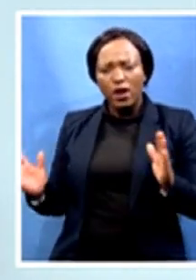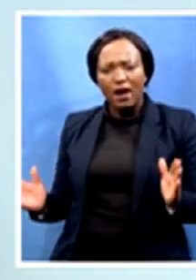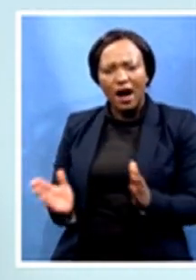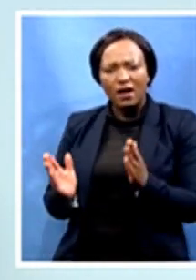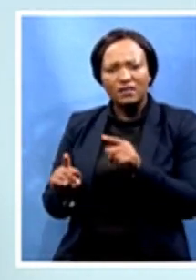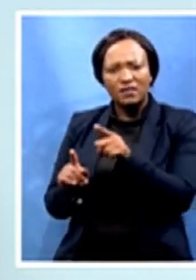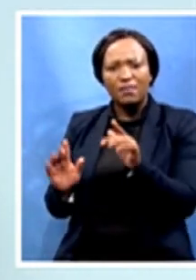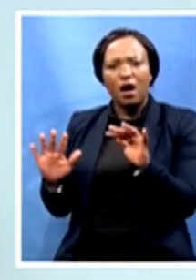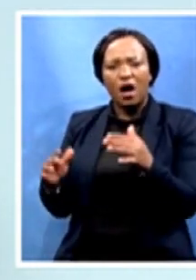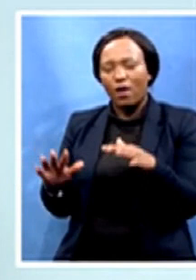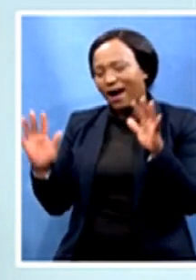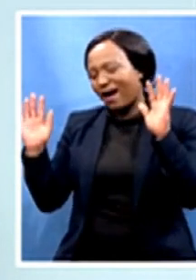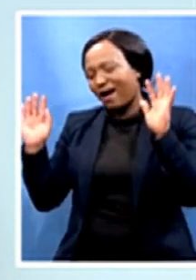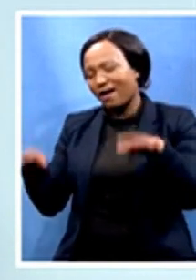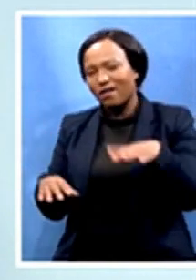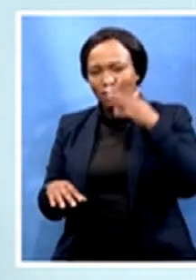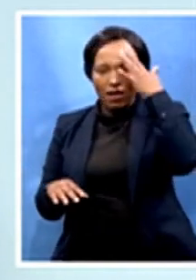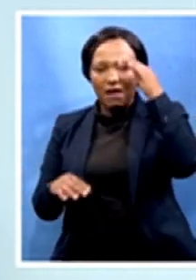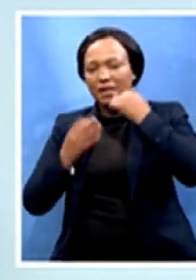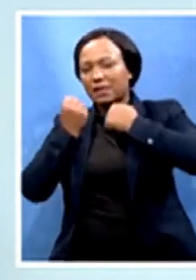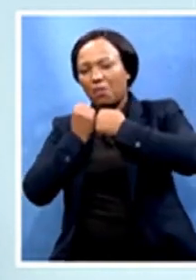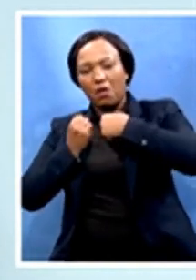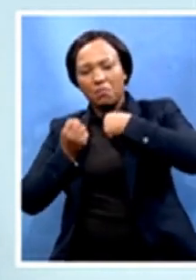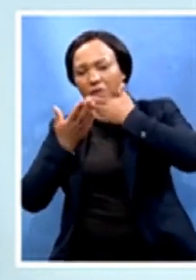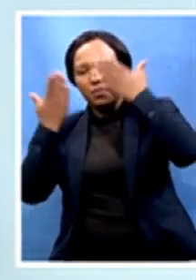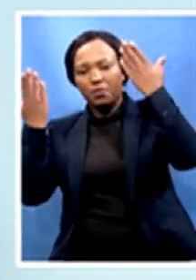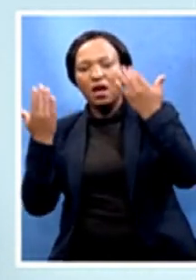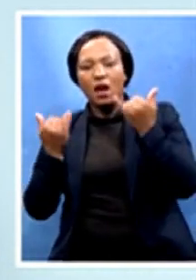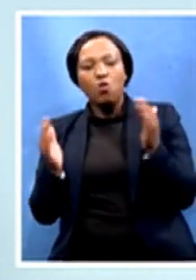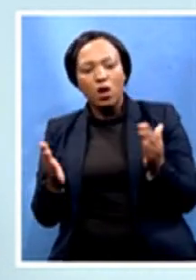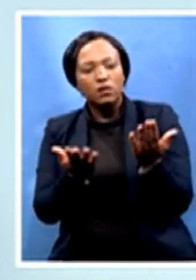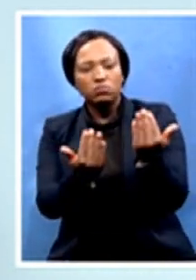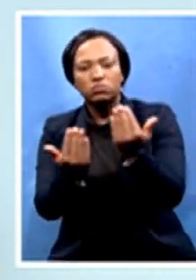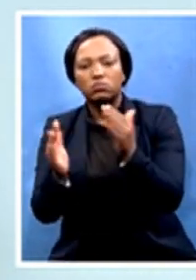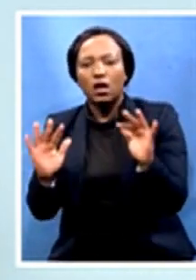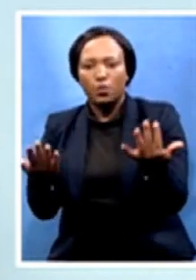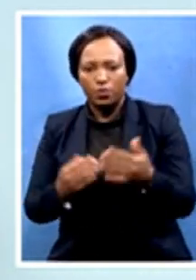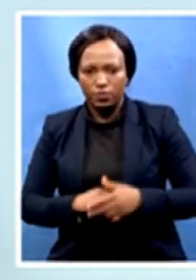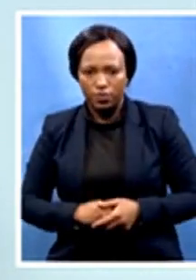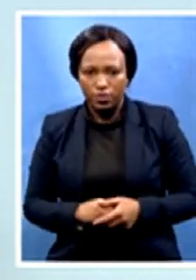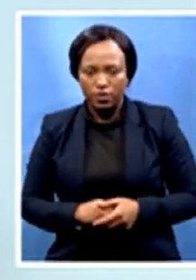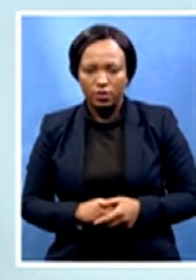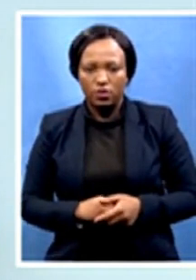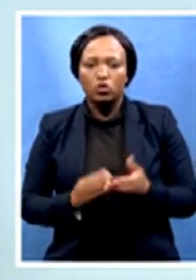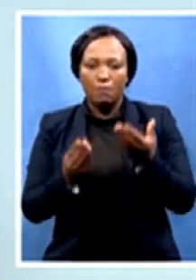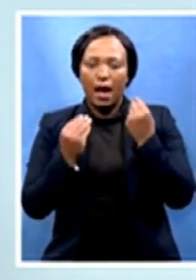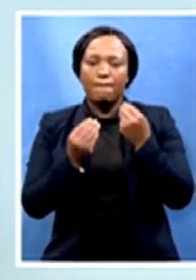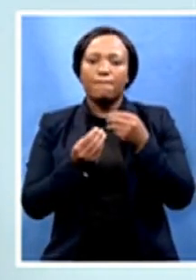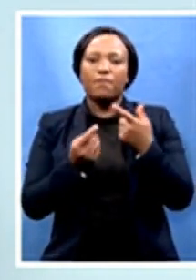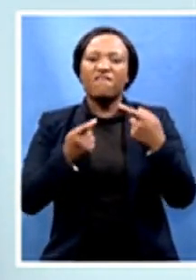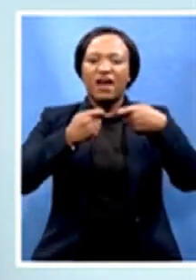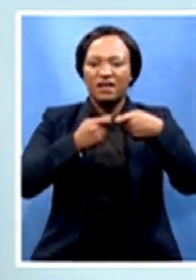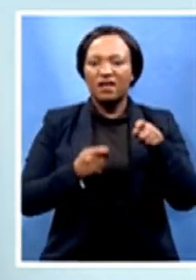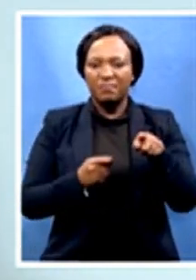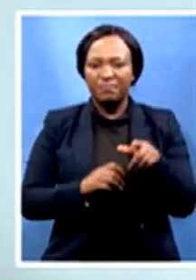and make applications for this funding? I know that there are quite a number of people that have given up and